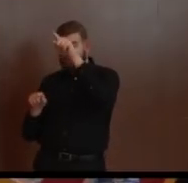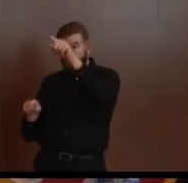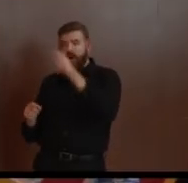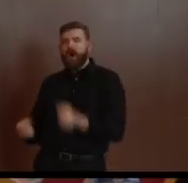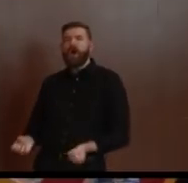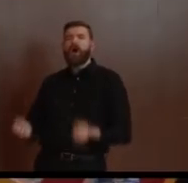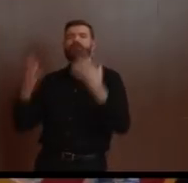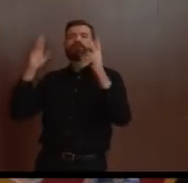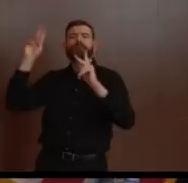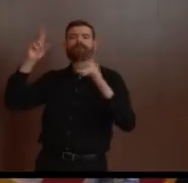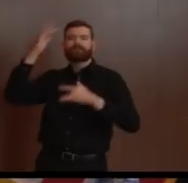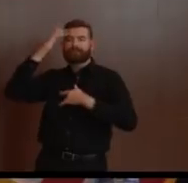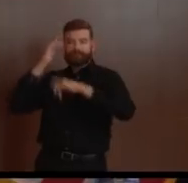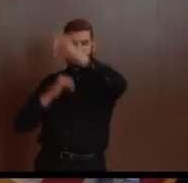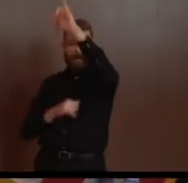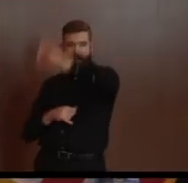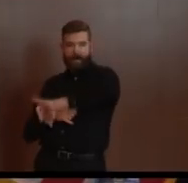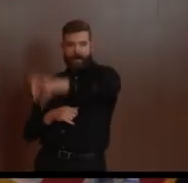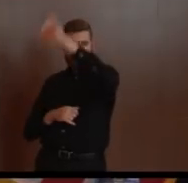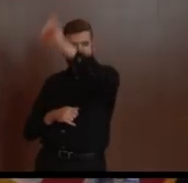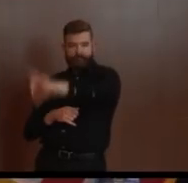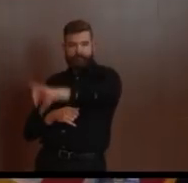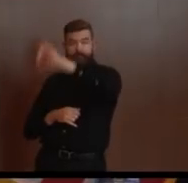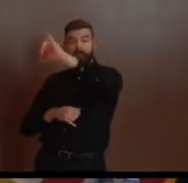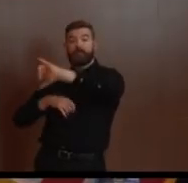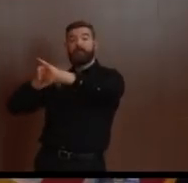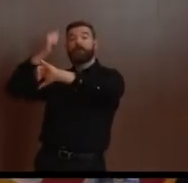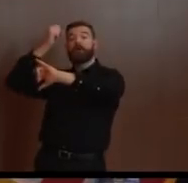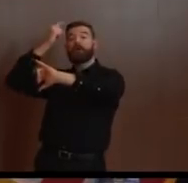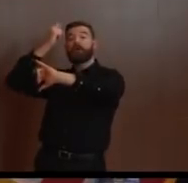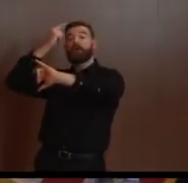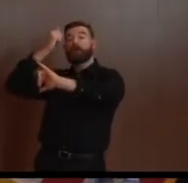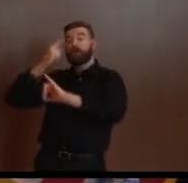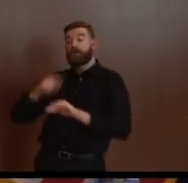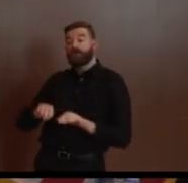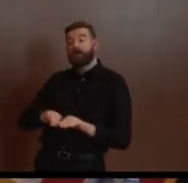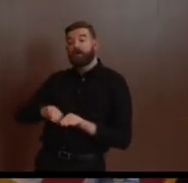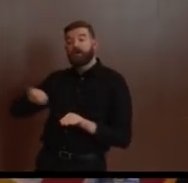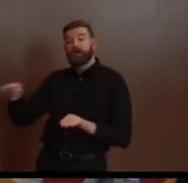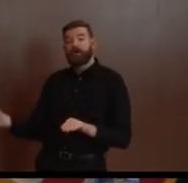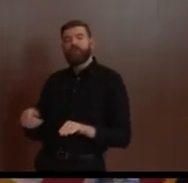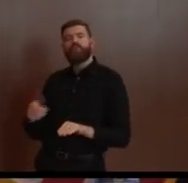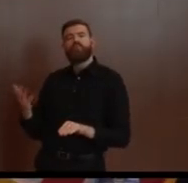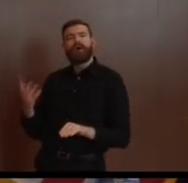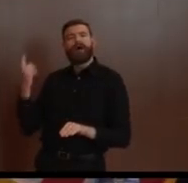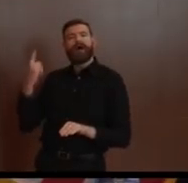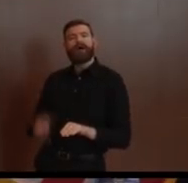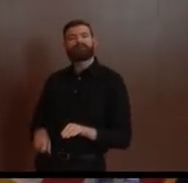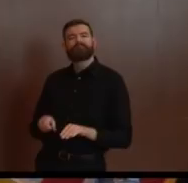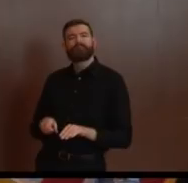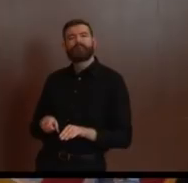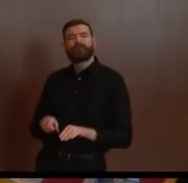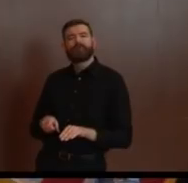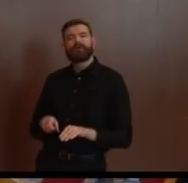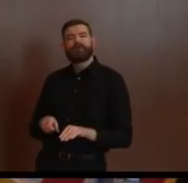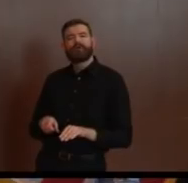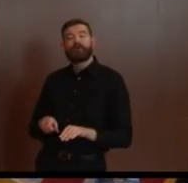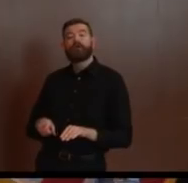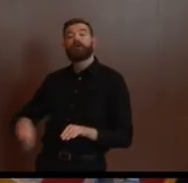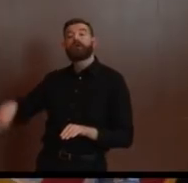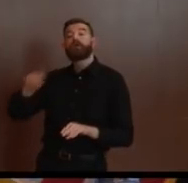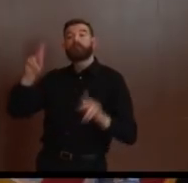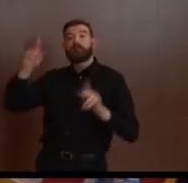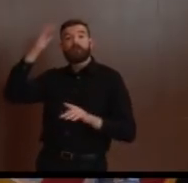is that blue – that blue reality is one that we can manage as a healthcare system, whereas the red reality